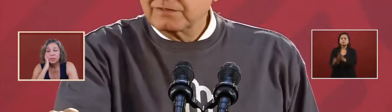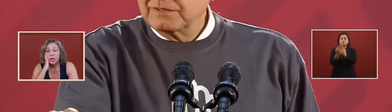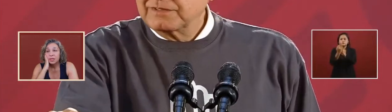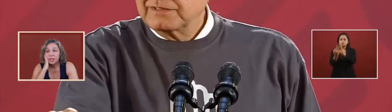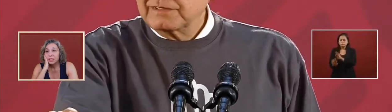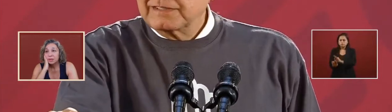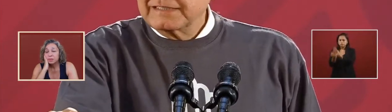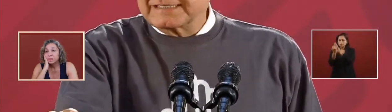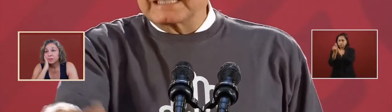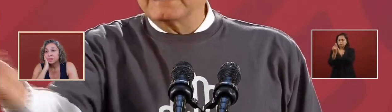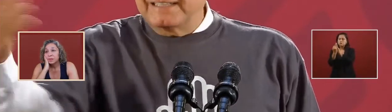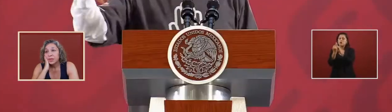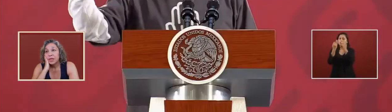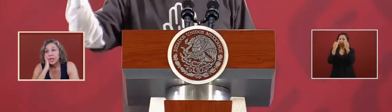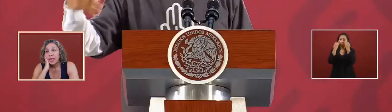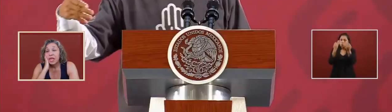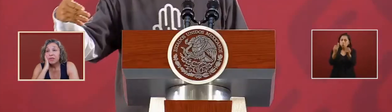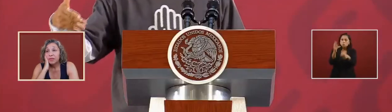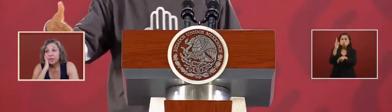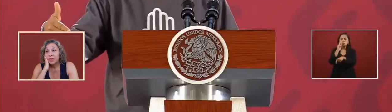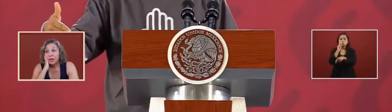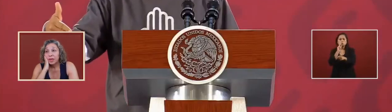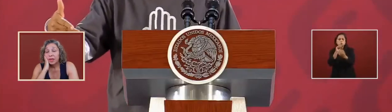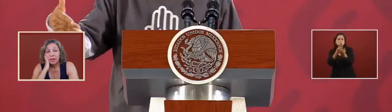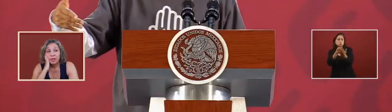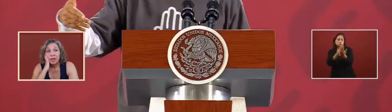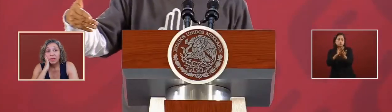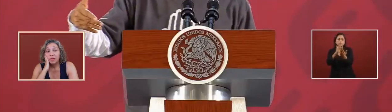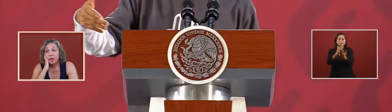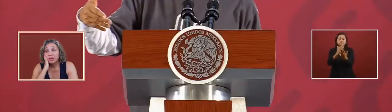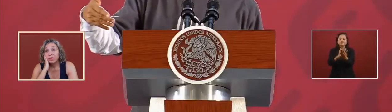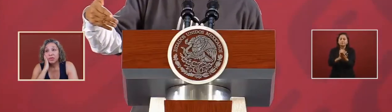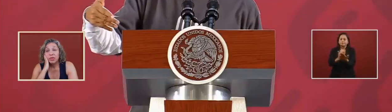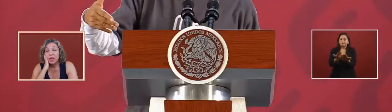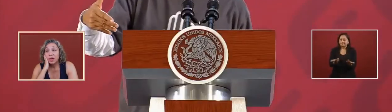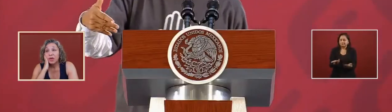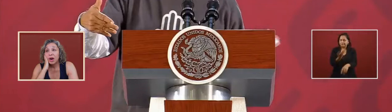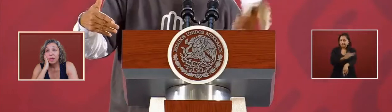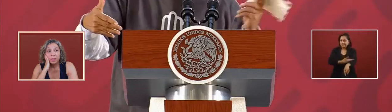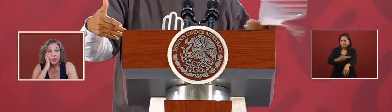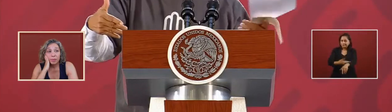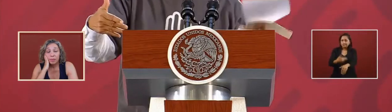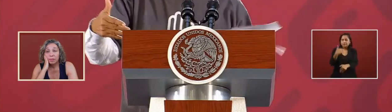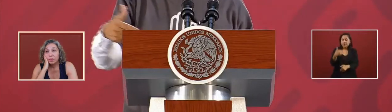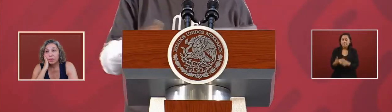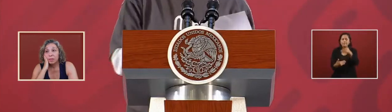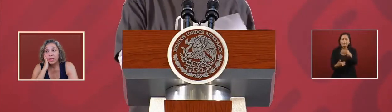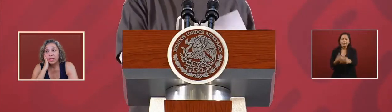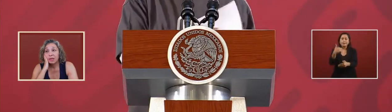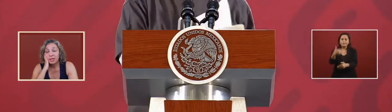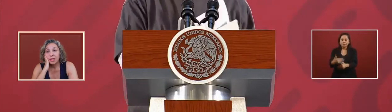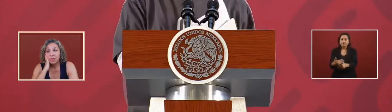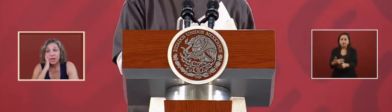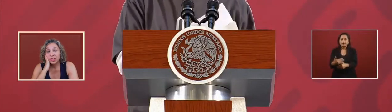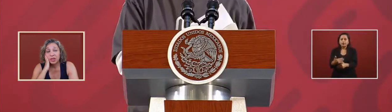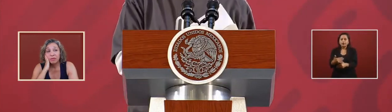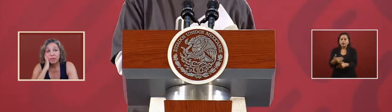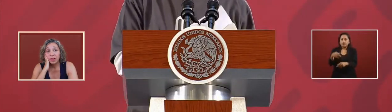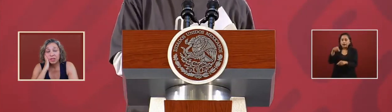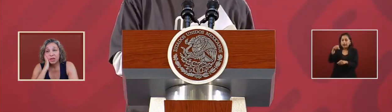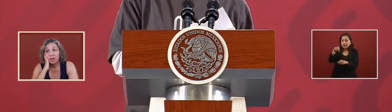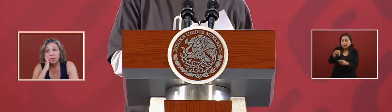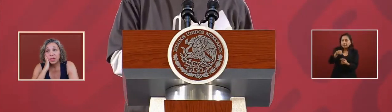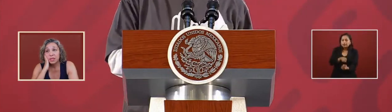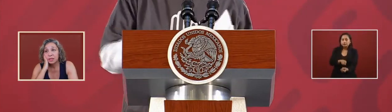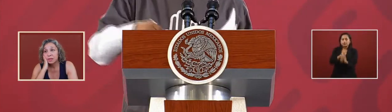it's a process if there is truly a crime because they were actually